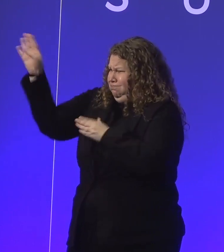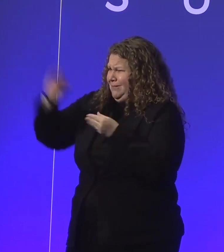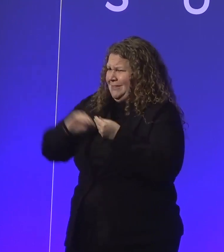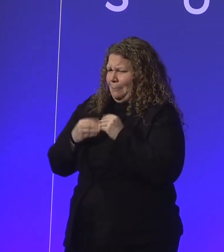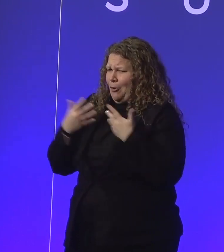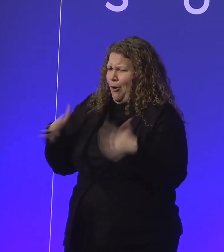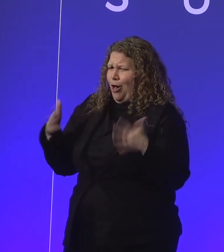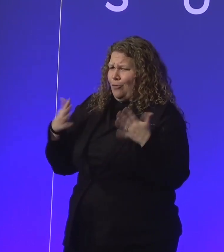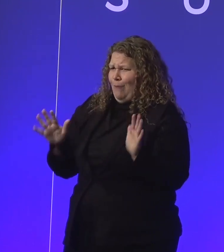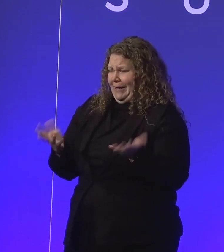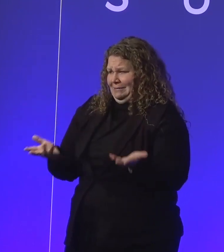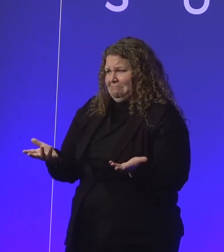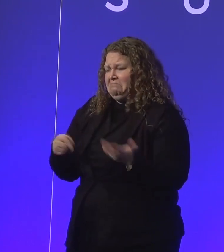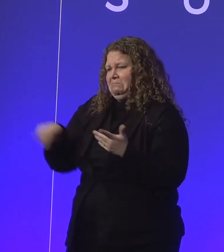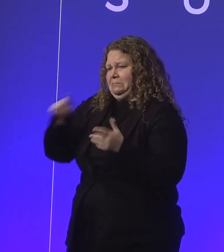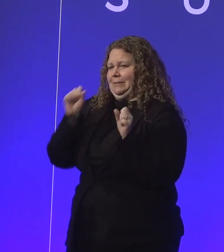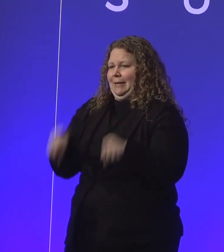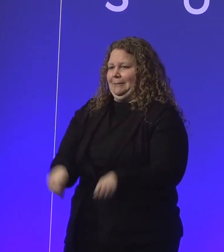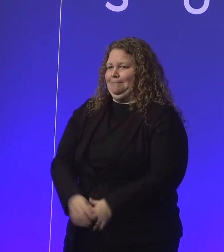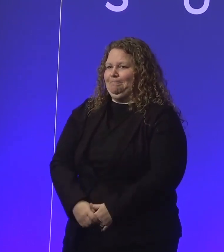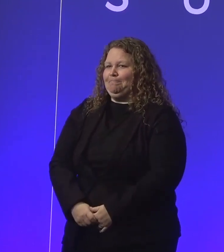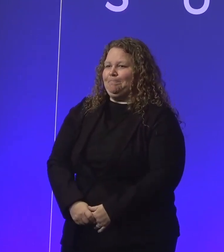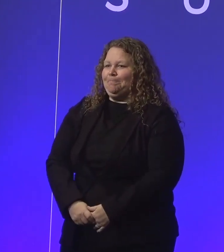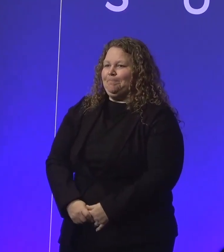Okay. Thank you so much. Thanks.